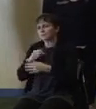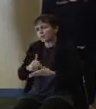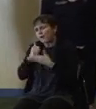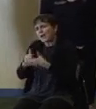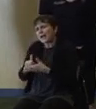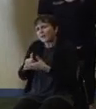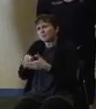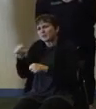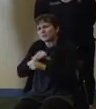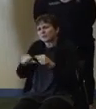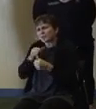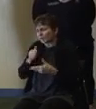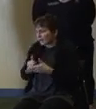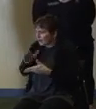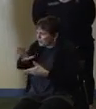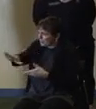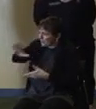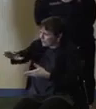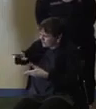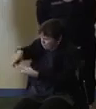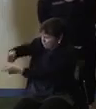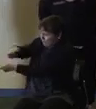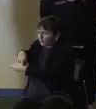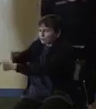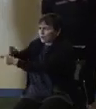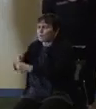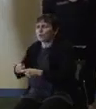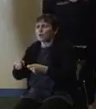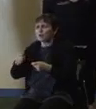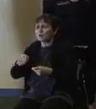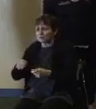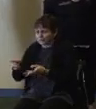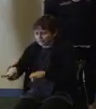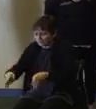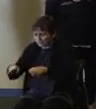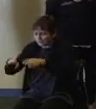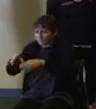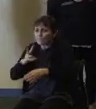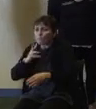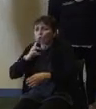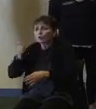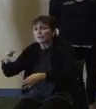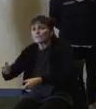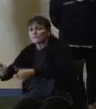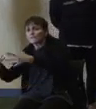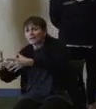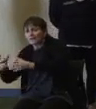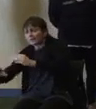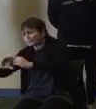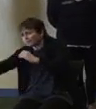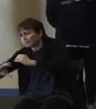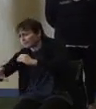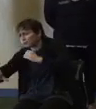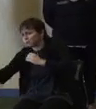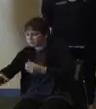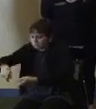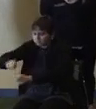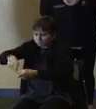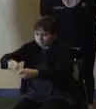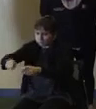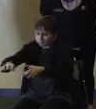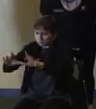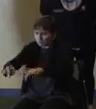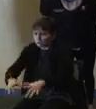sidewalks, make sure the fire hydrants are clear. This is the time that we as Americans and certainly as New Jerseyans come together, not apart,